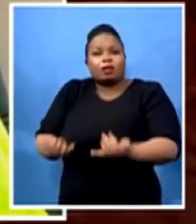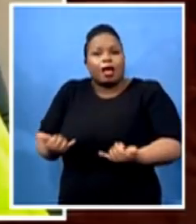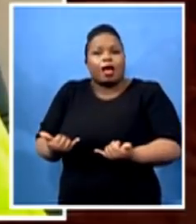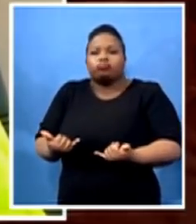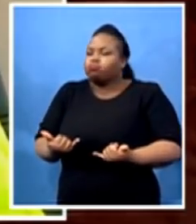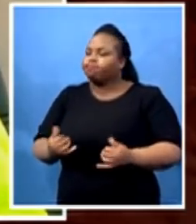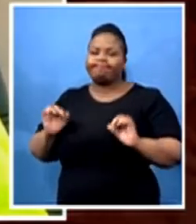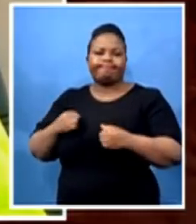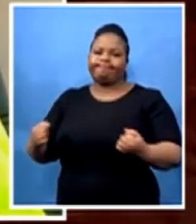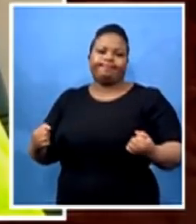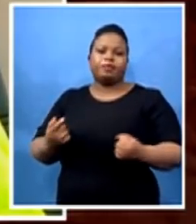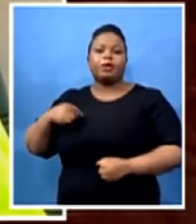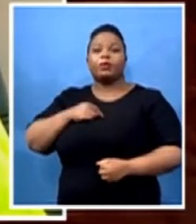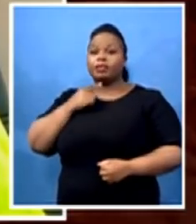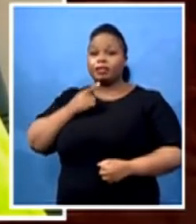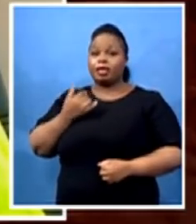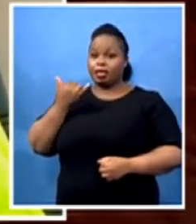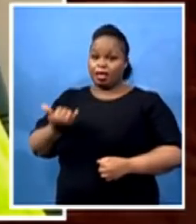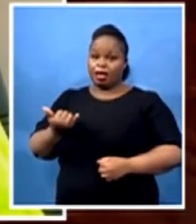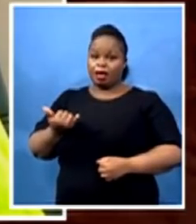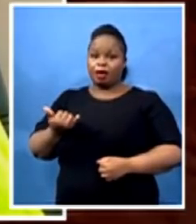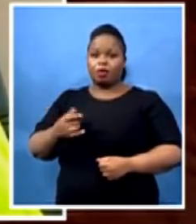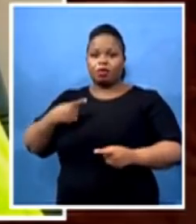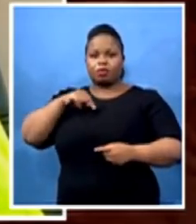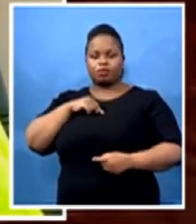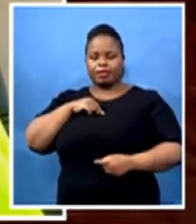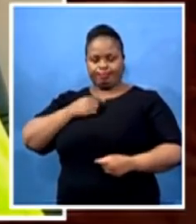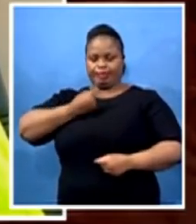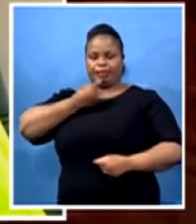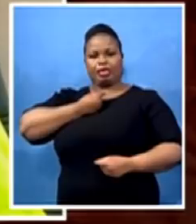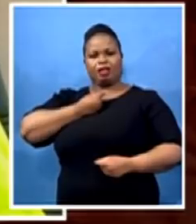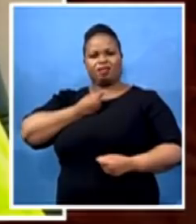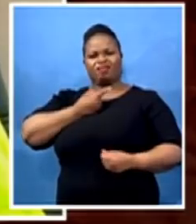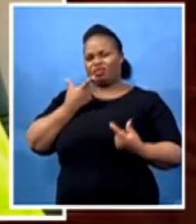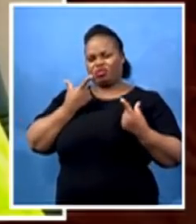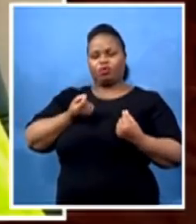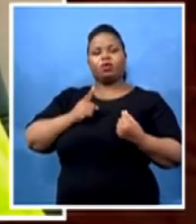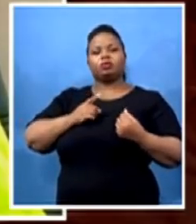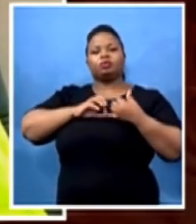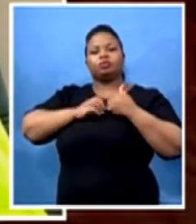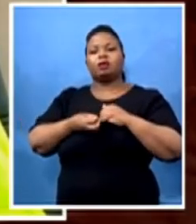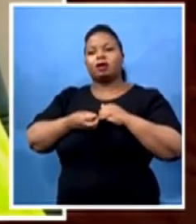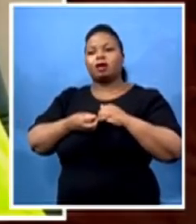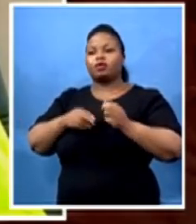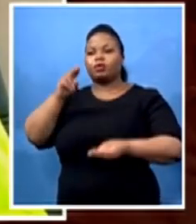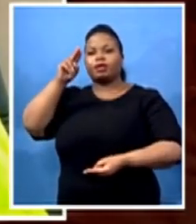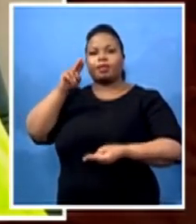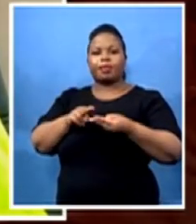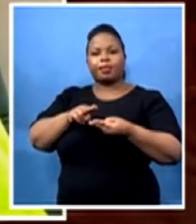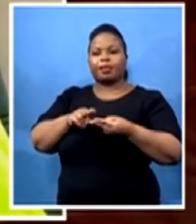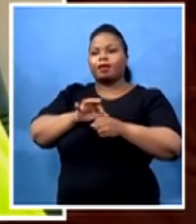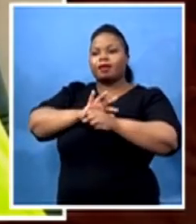on our own, what is our role to make sure that we stop the spread ourselves? And lastly,